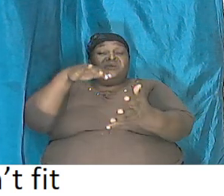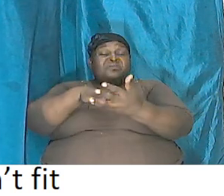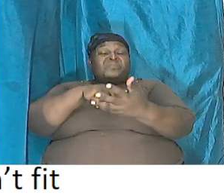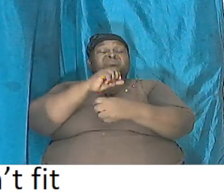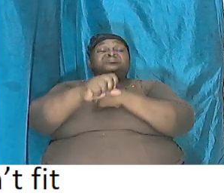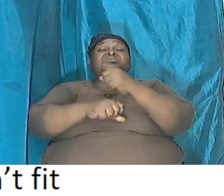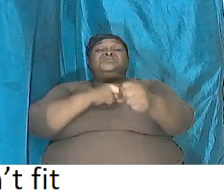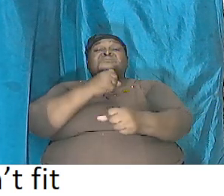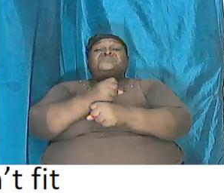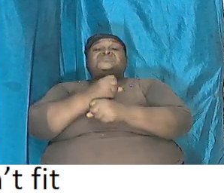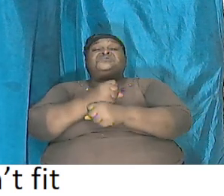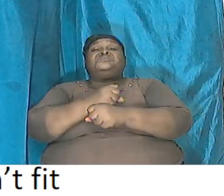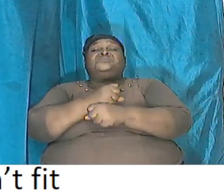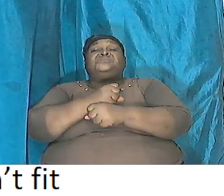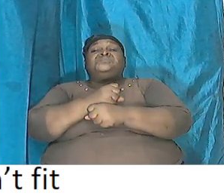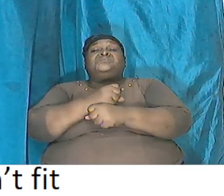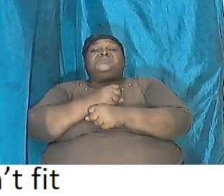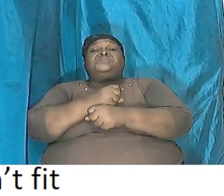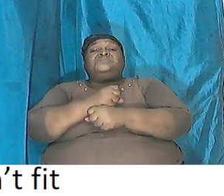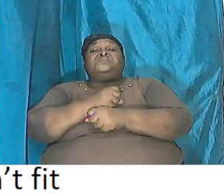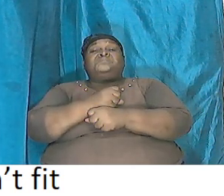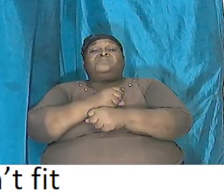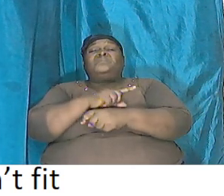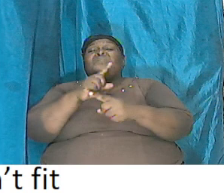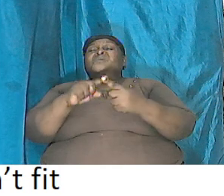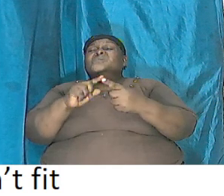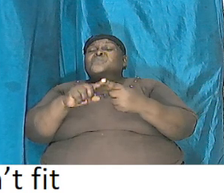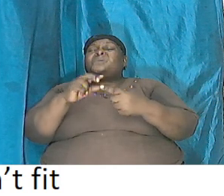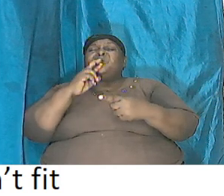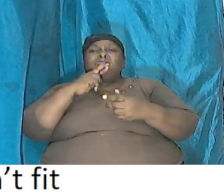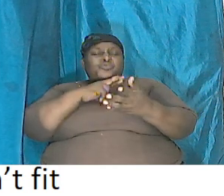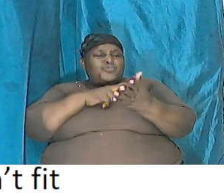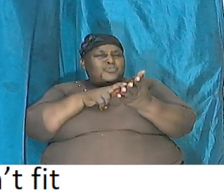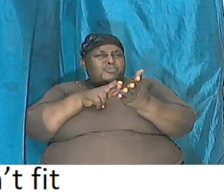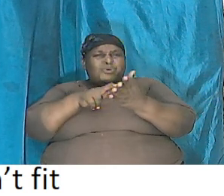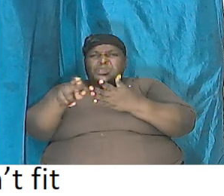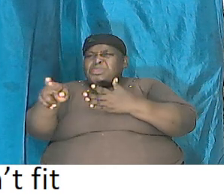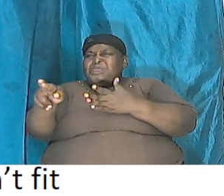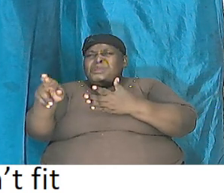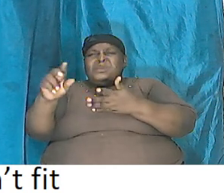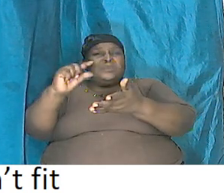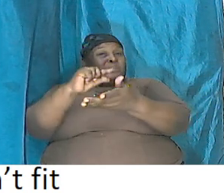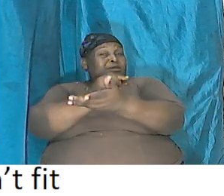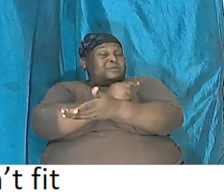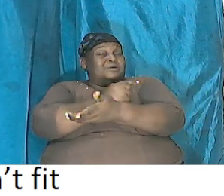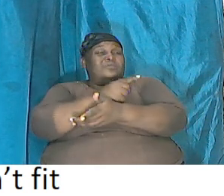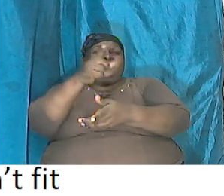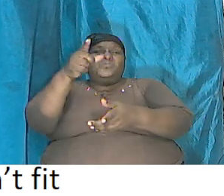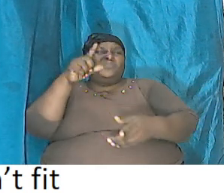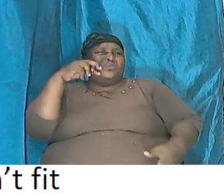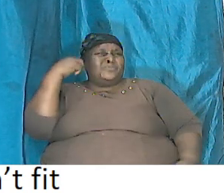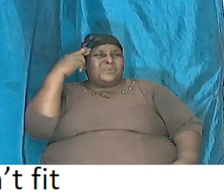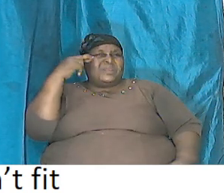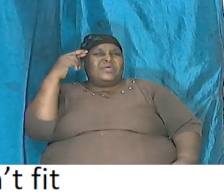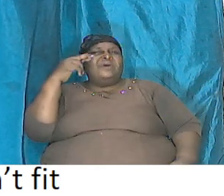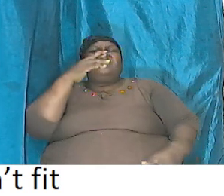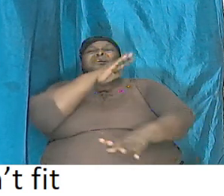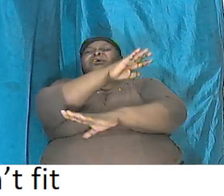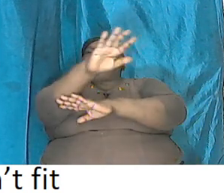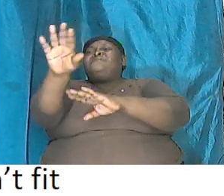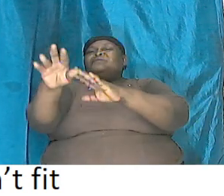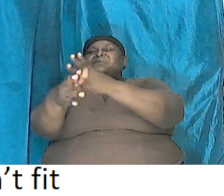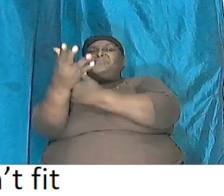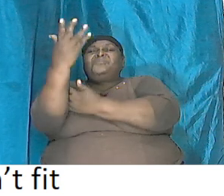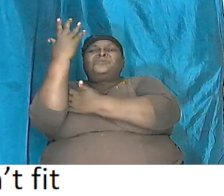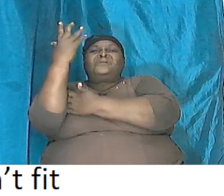so forth and so forth but when you honestly read Genesis brothers and sisters you will realize the evening and the morning